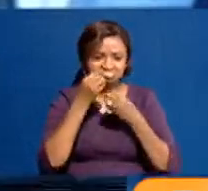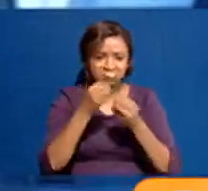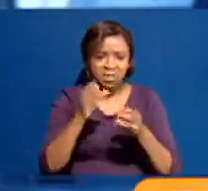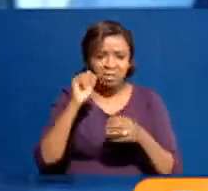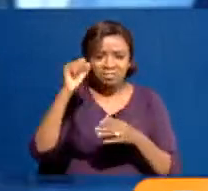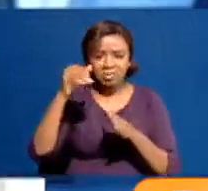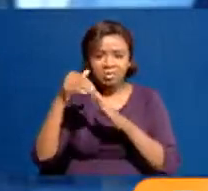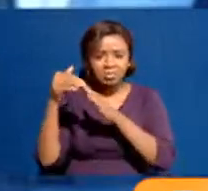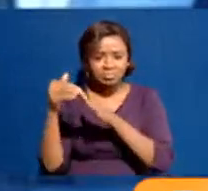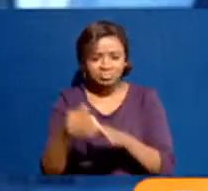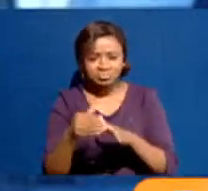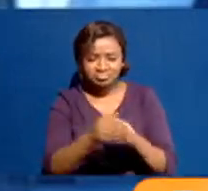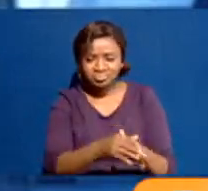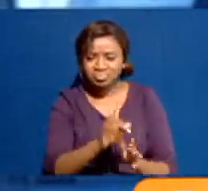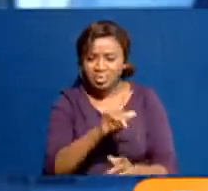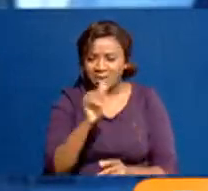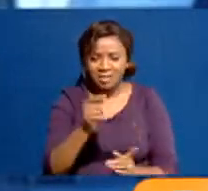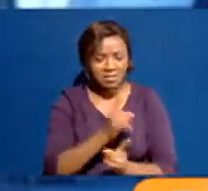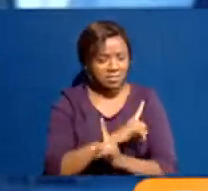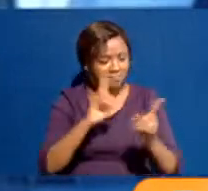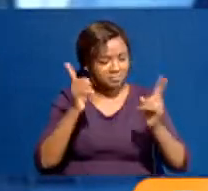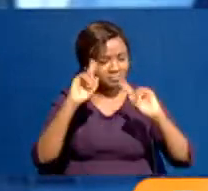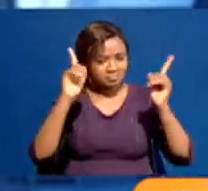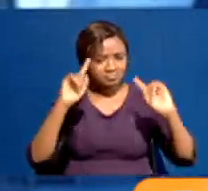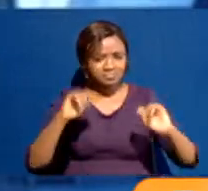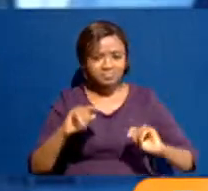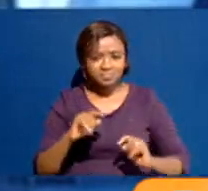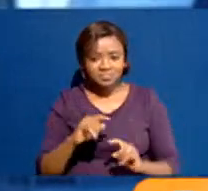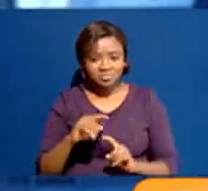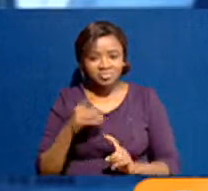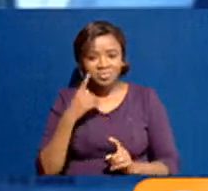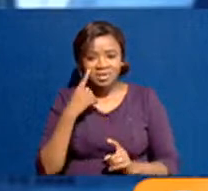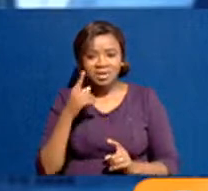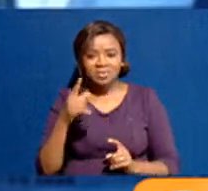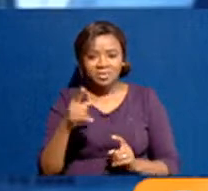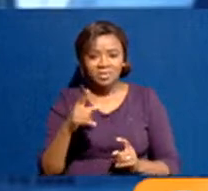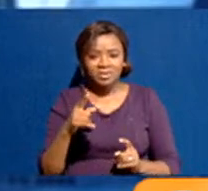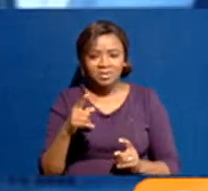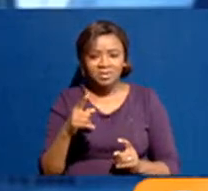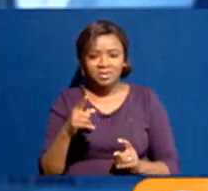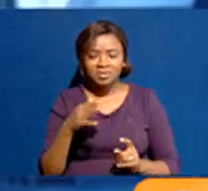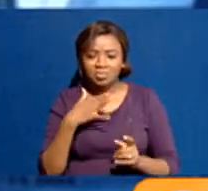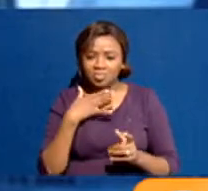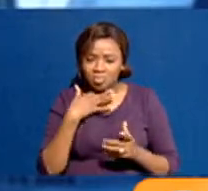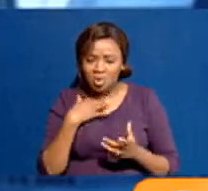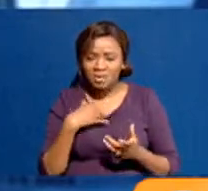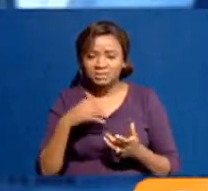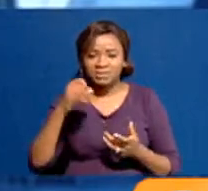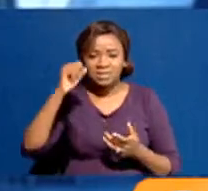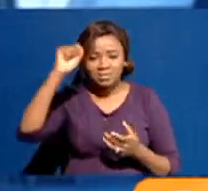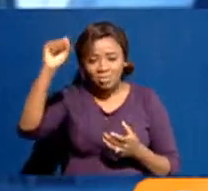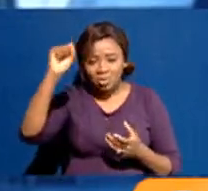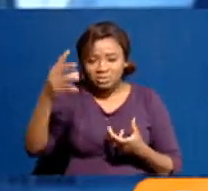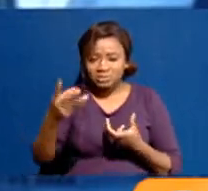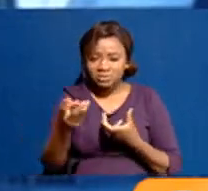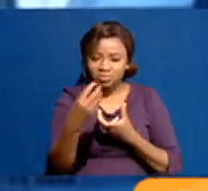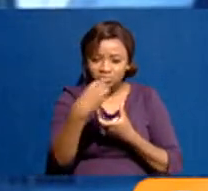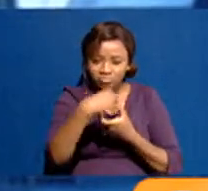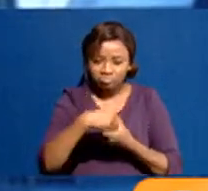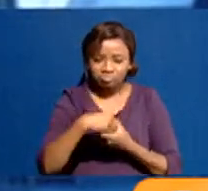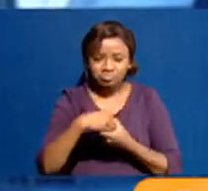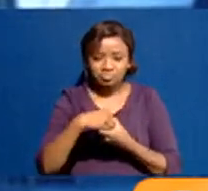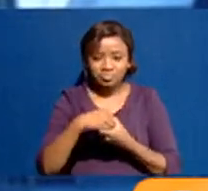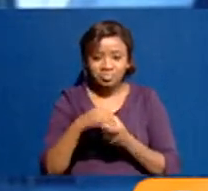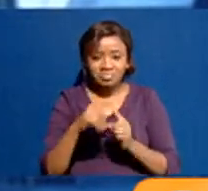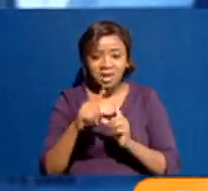constituencies and seemed to be building up a politics of inclusion. But that only lasted